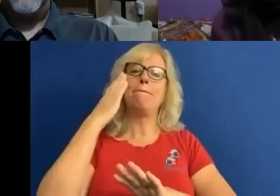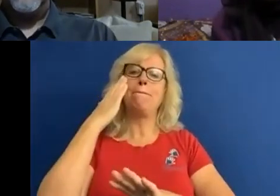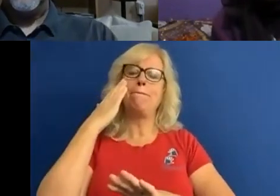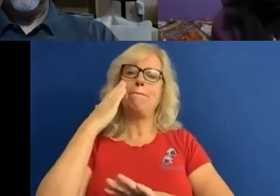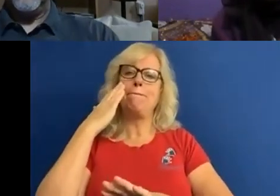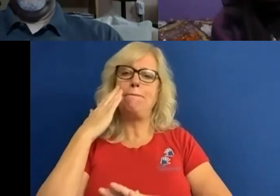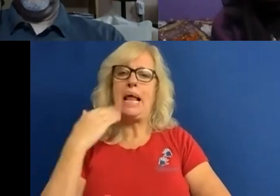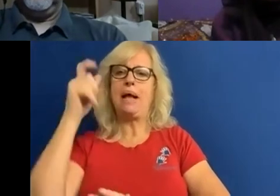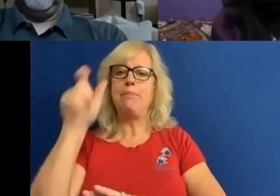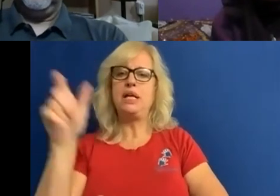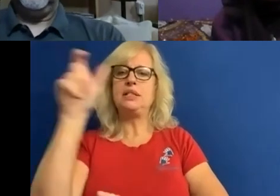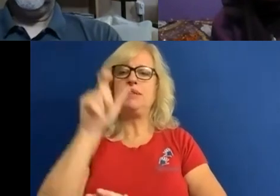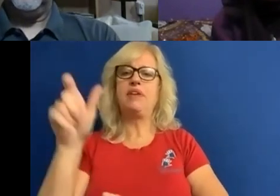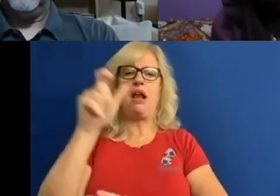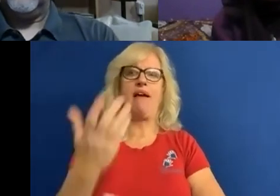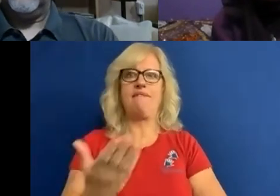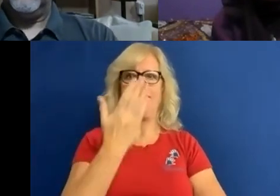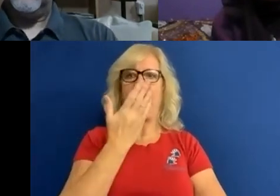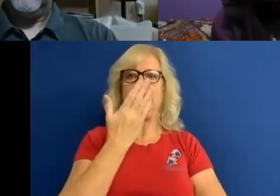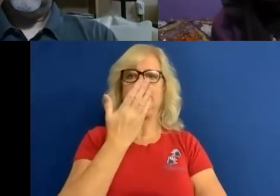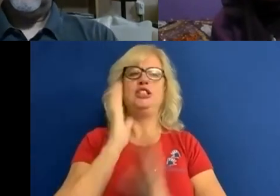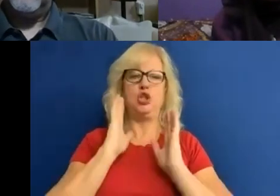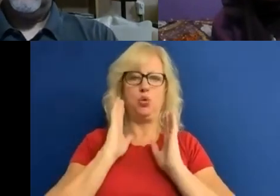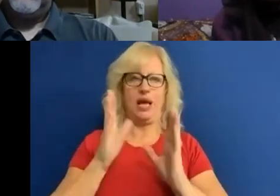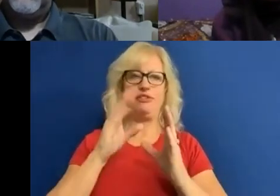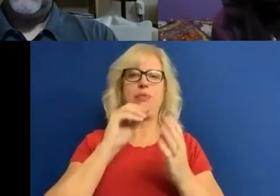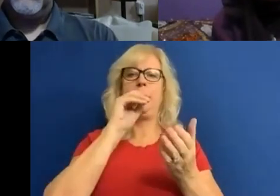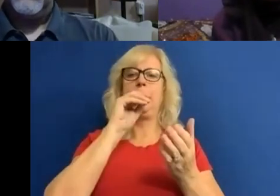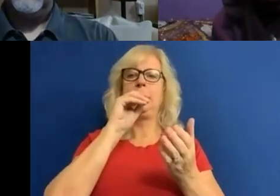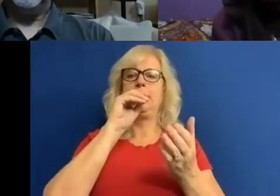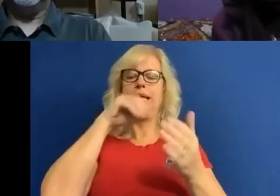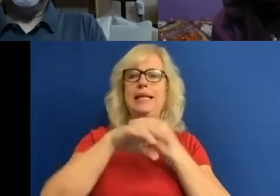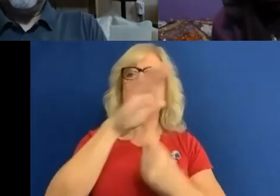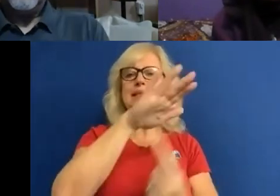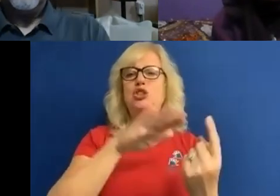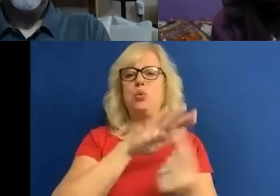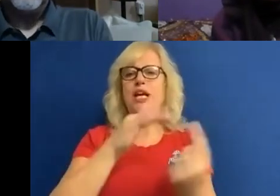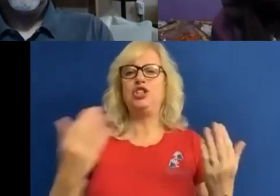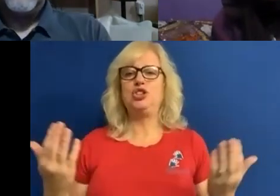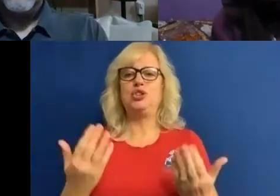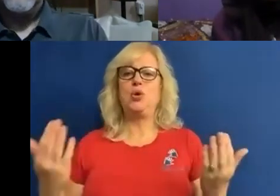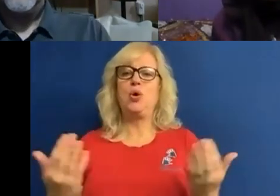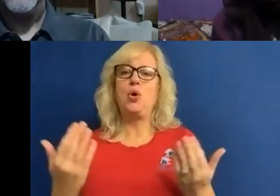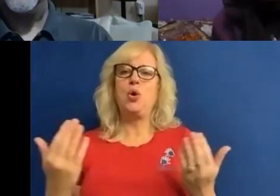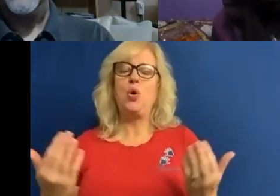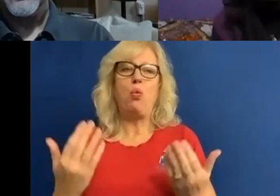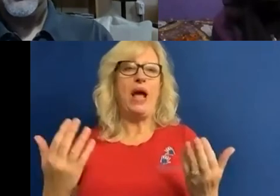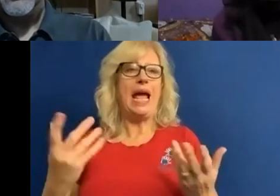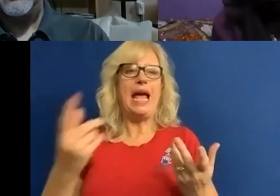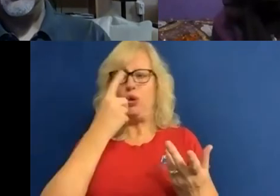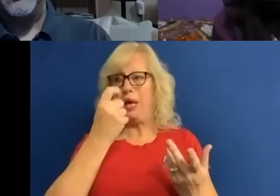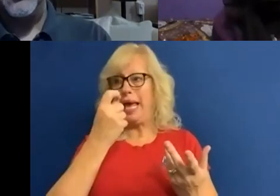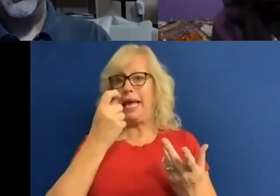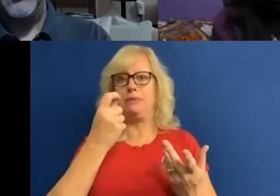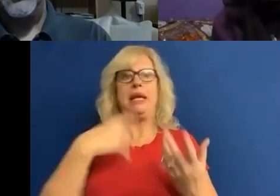is the fact that you're having to be put into these situations where you are putting closer point of arms. Such an example